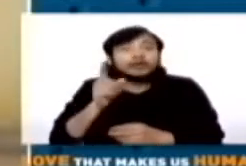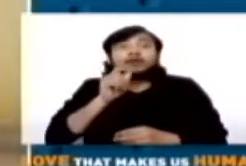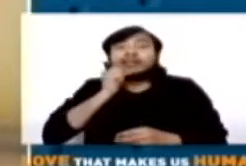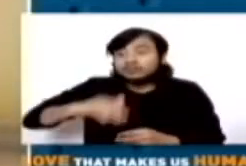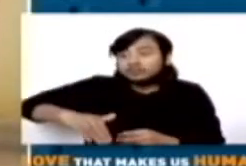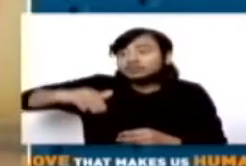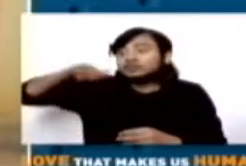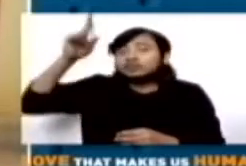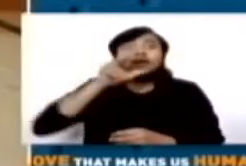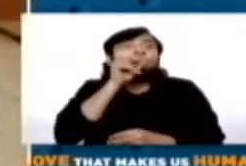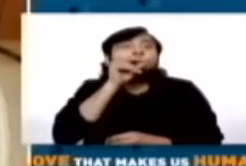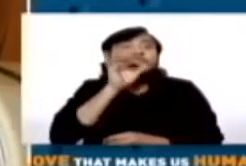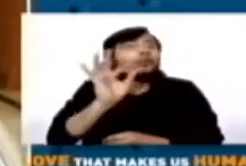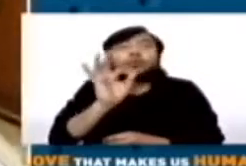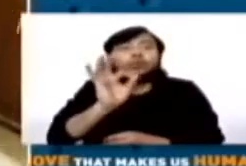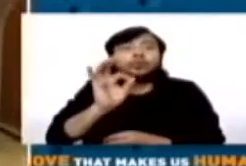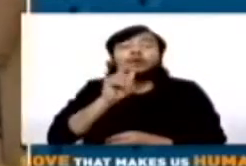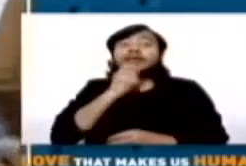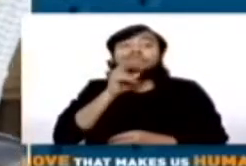diagnosed after 25 years.